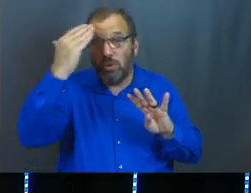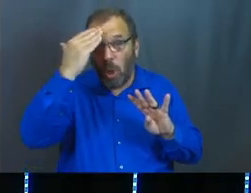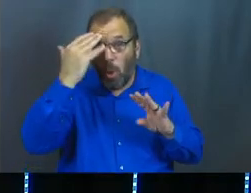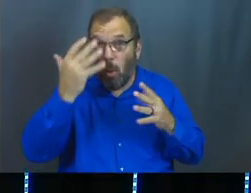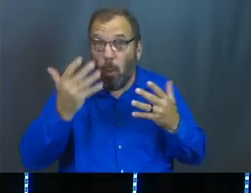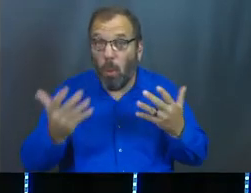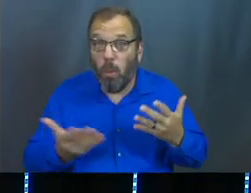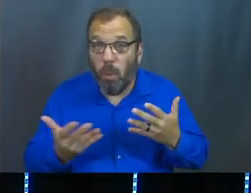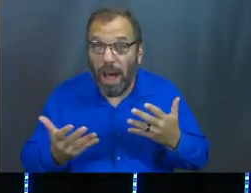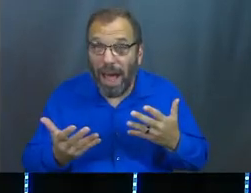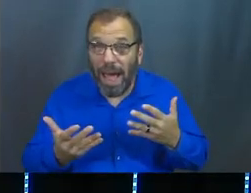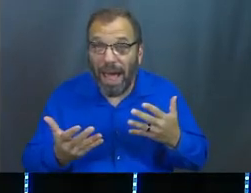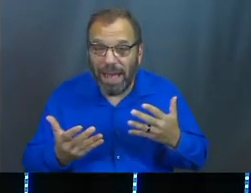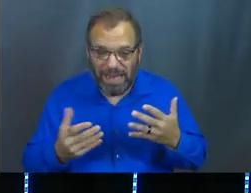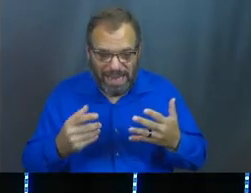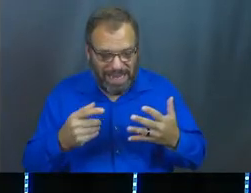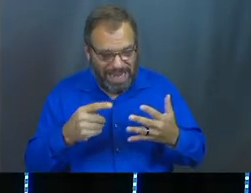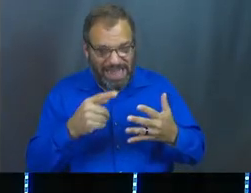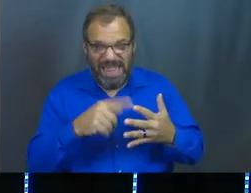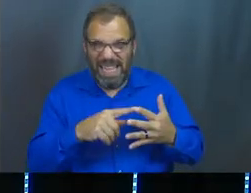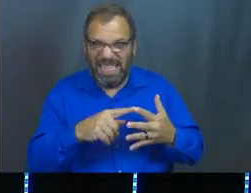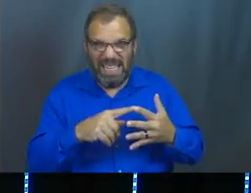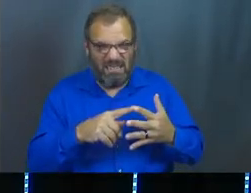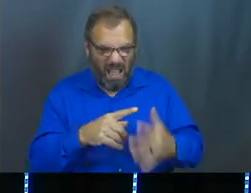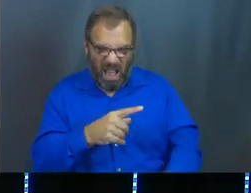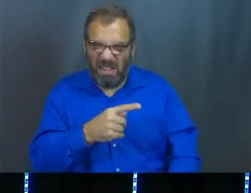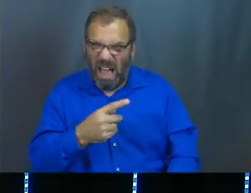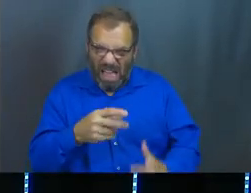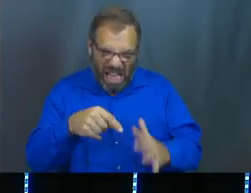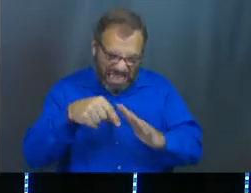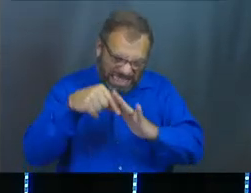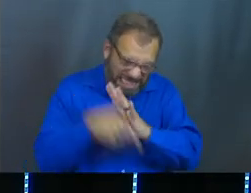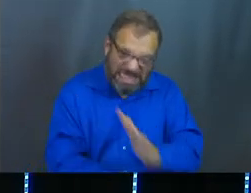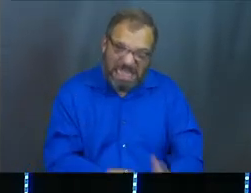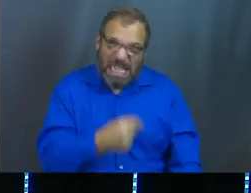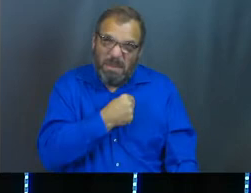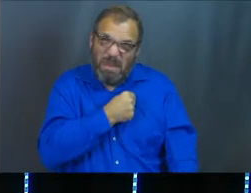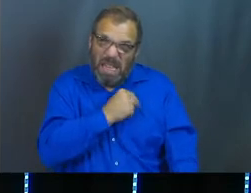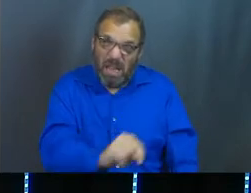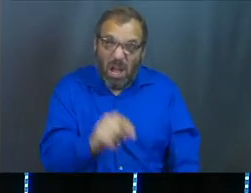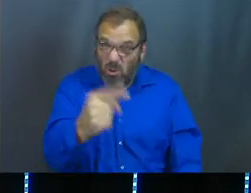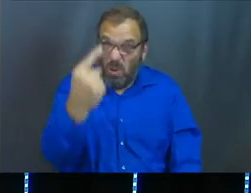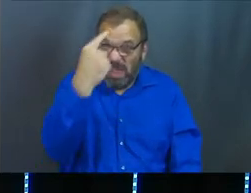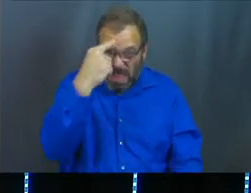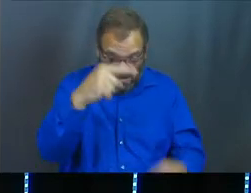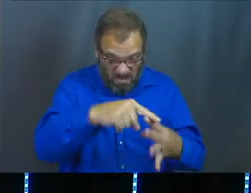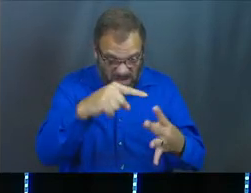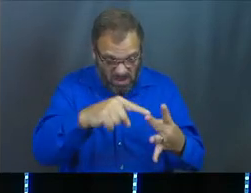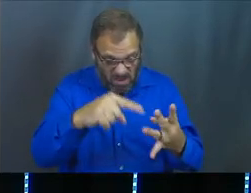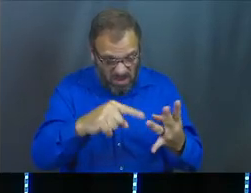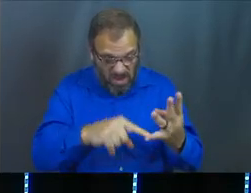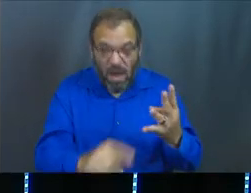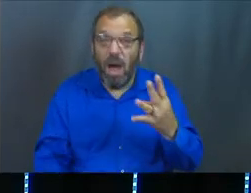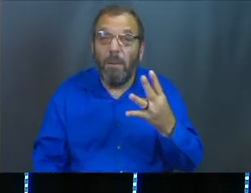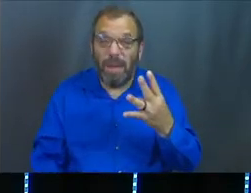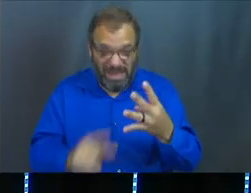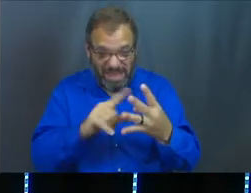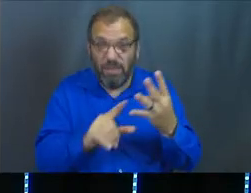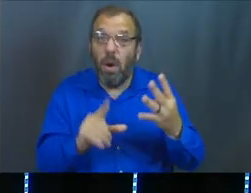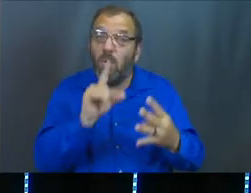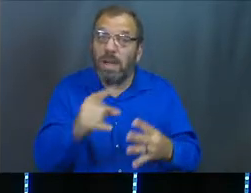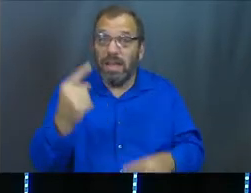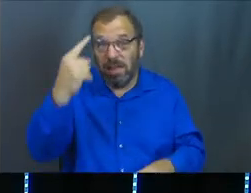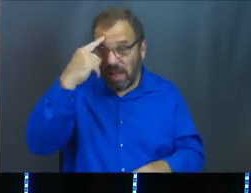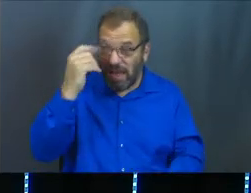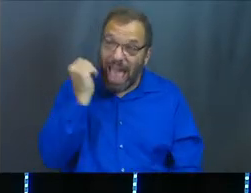want you to know that this isn't some super deep theological thing like you might think it is. Actually, this way of thinking is how